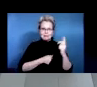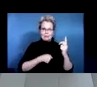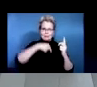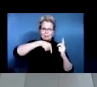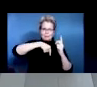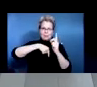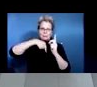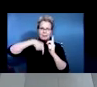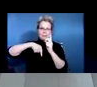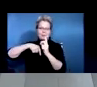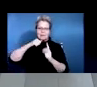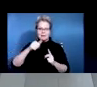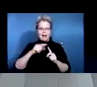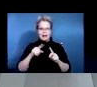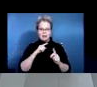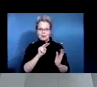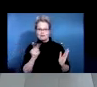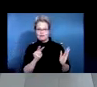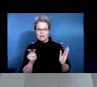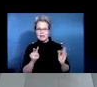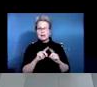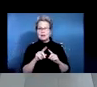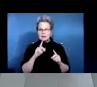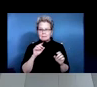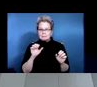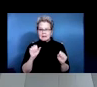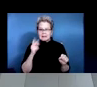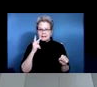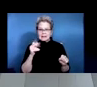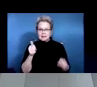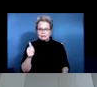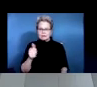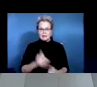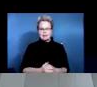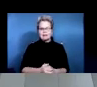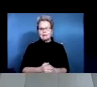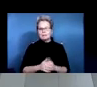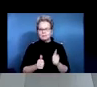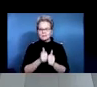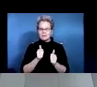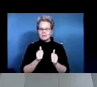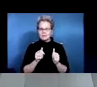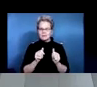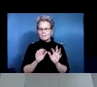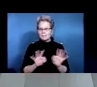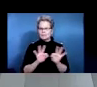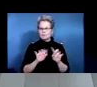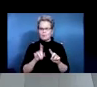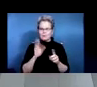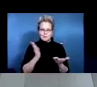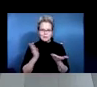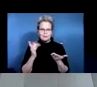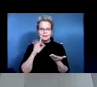this timeline here. Although you can read along, um, I will just discuss some of the most important services and events, um,